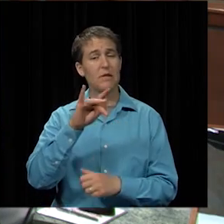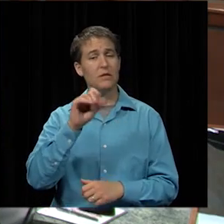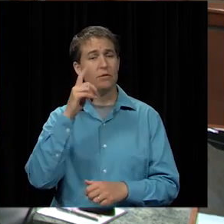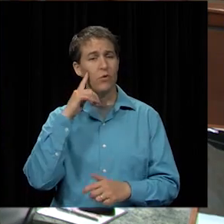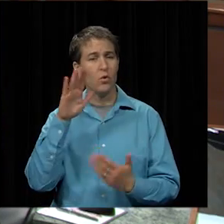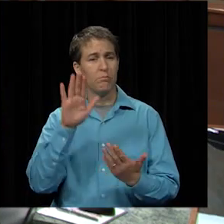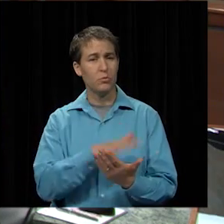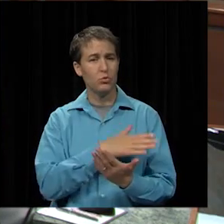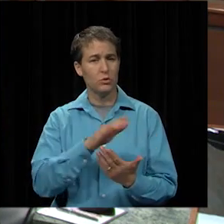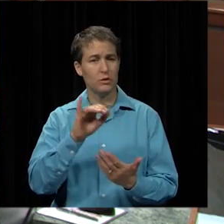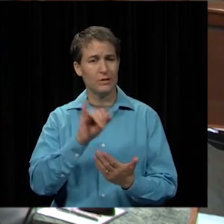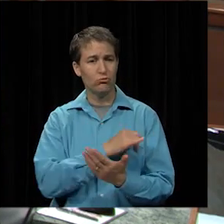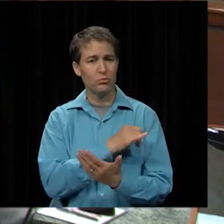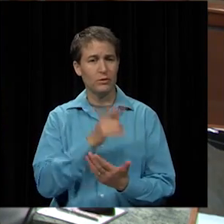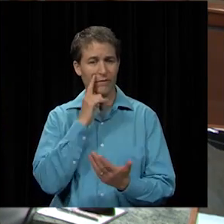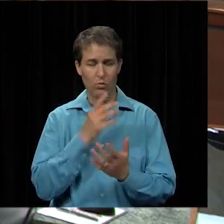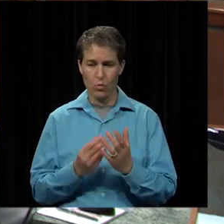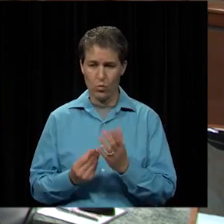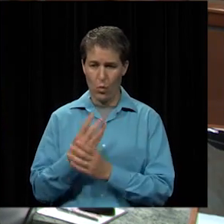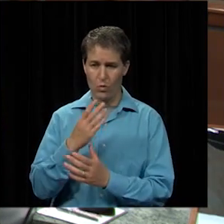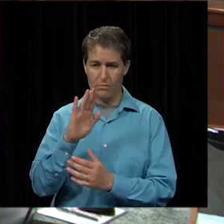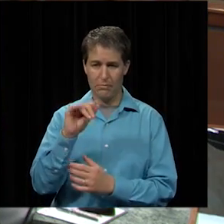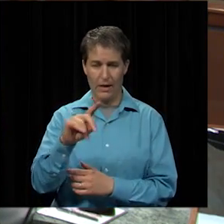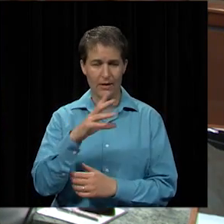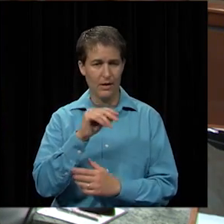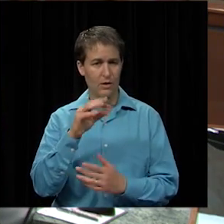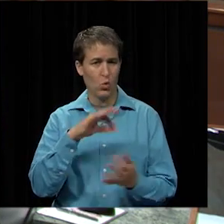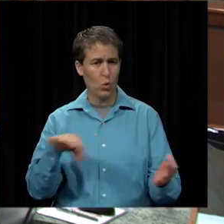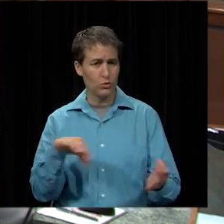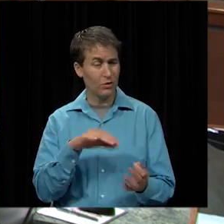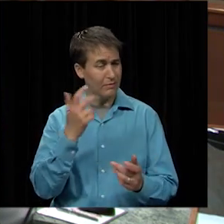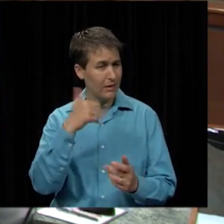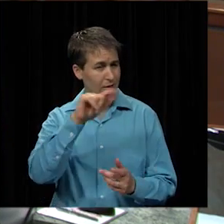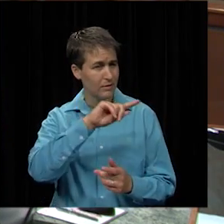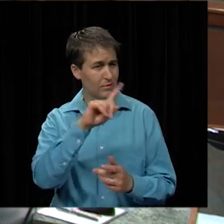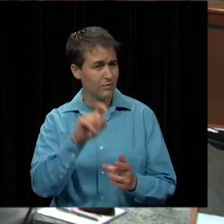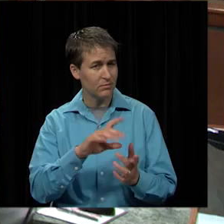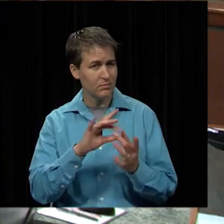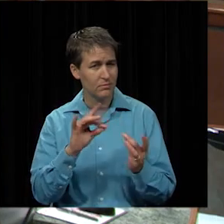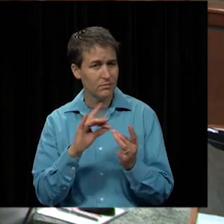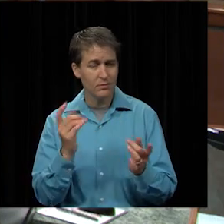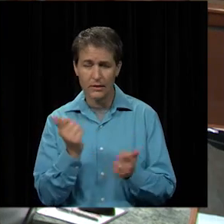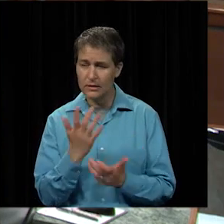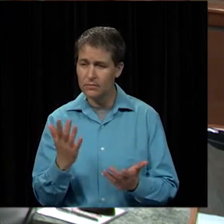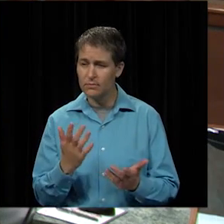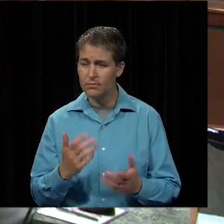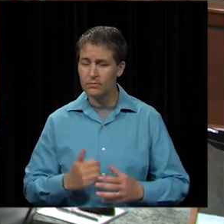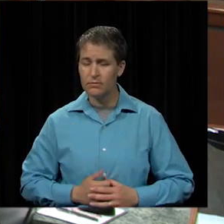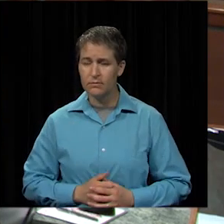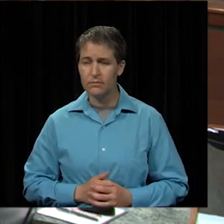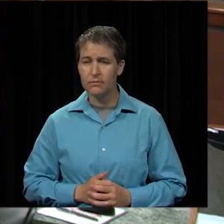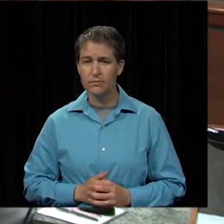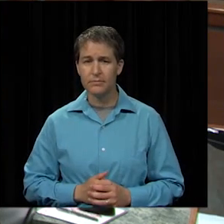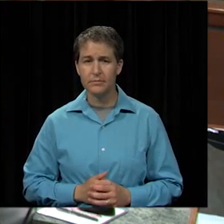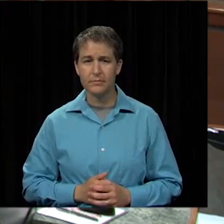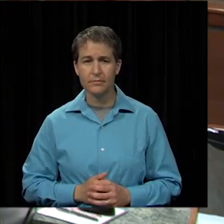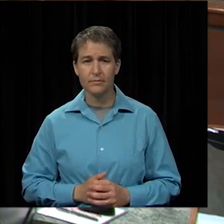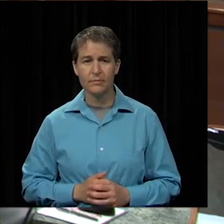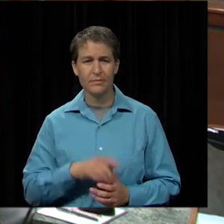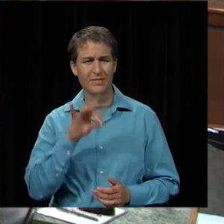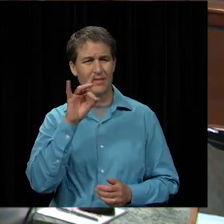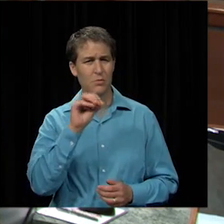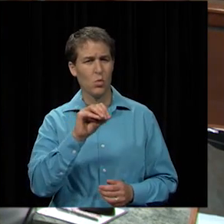instruments for growth in band and orchestra. Any comments or questions on our future action items? 8